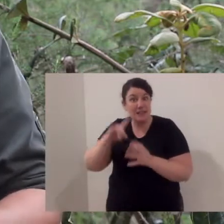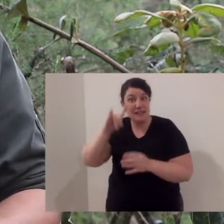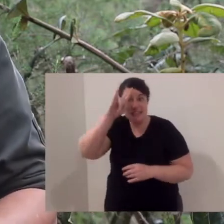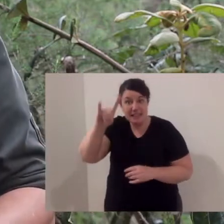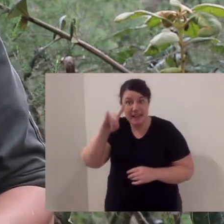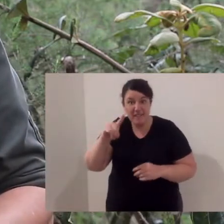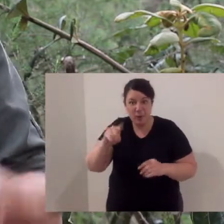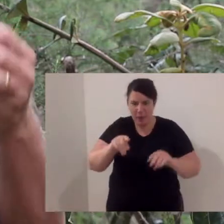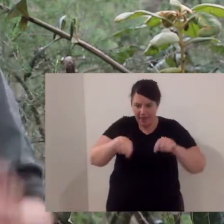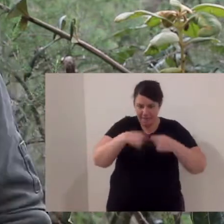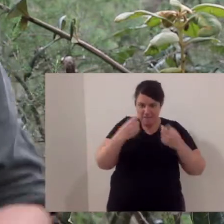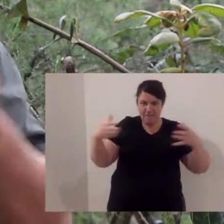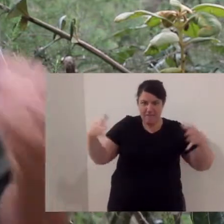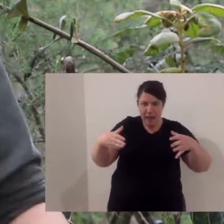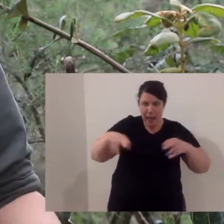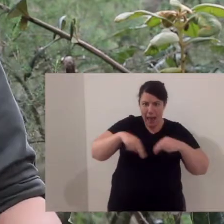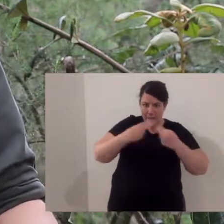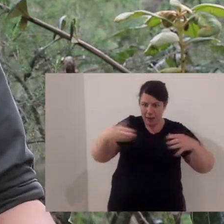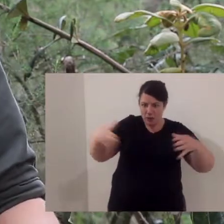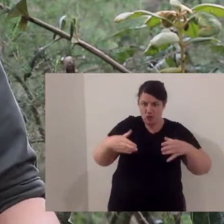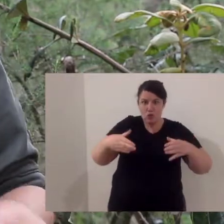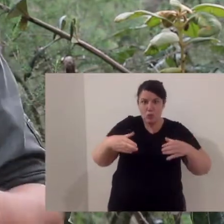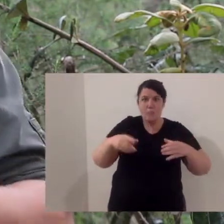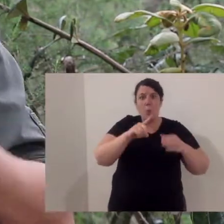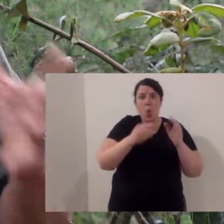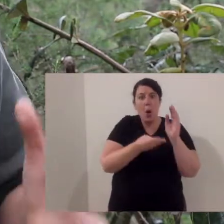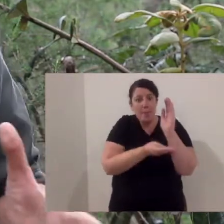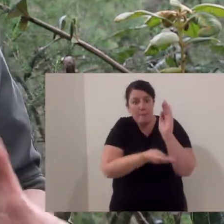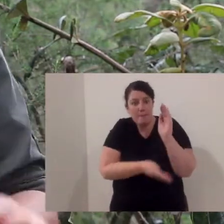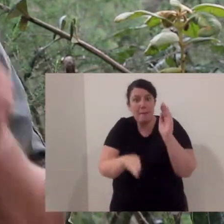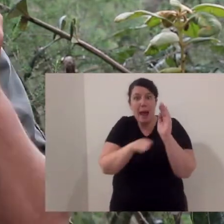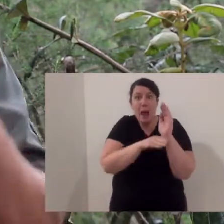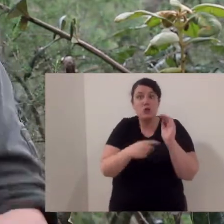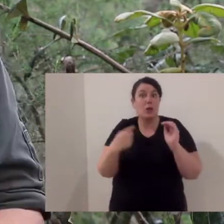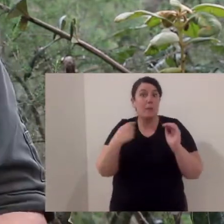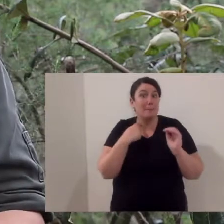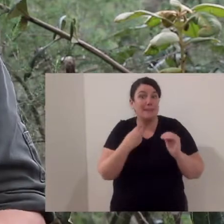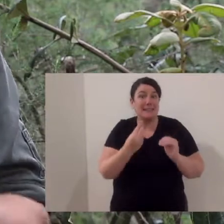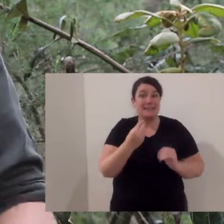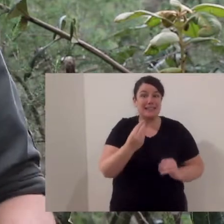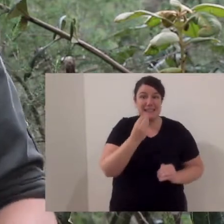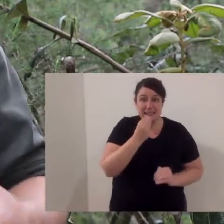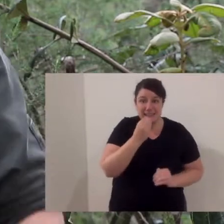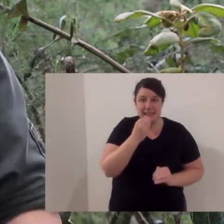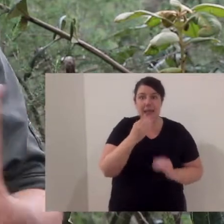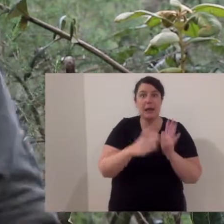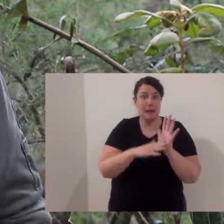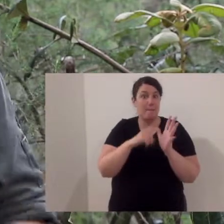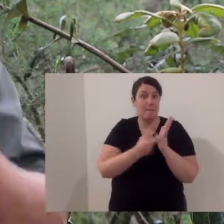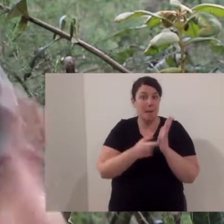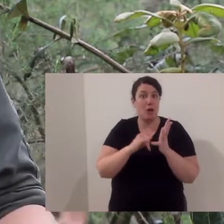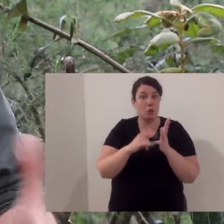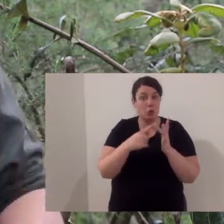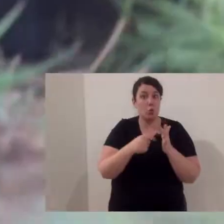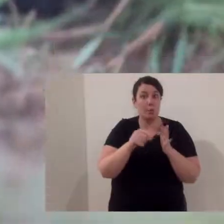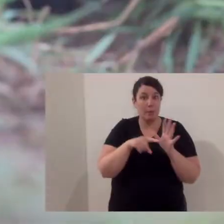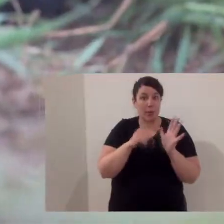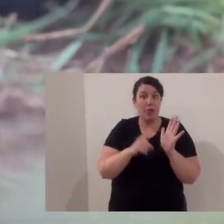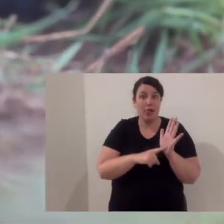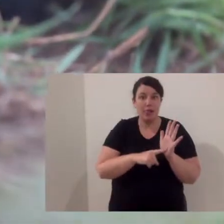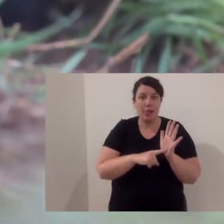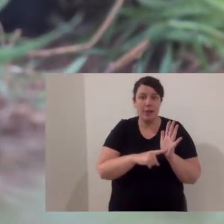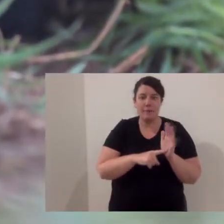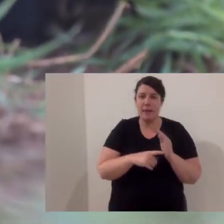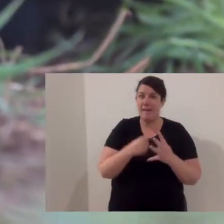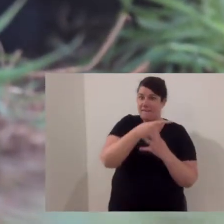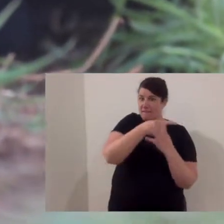things like Tasmanian devils, carnivorous marsupials. Their family is called Daziurids, that means a pouched carnivorous marsupial. There